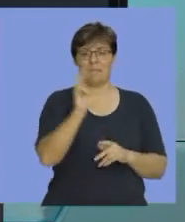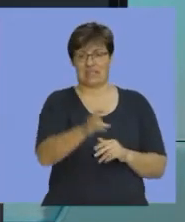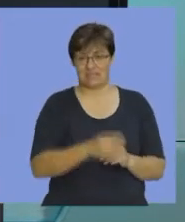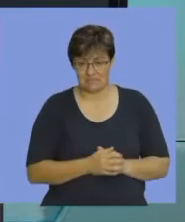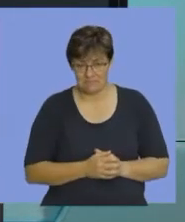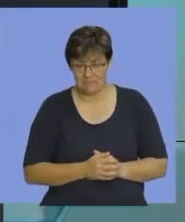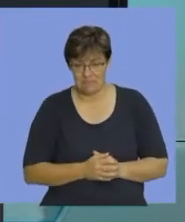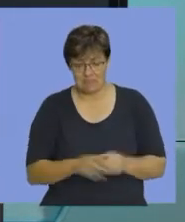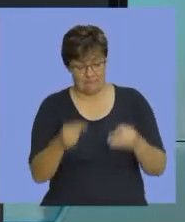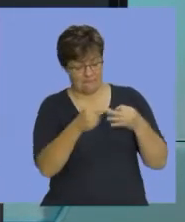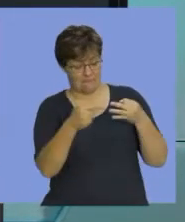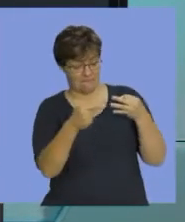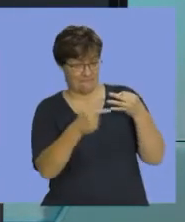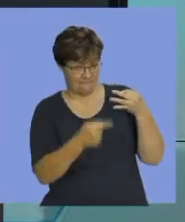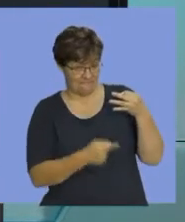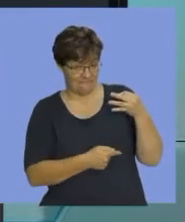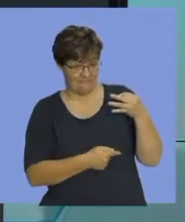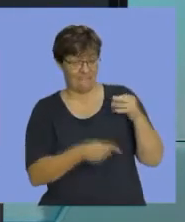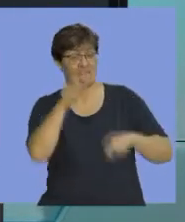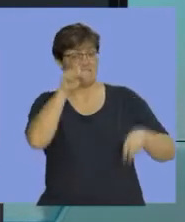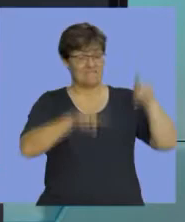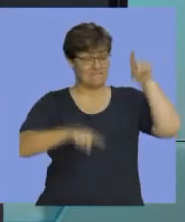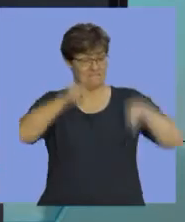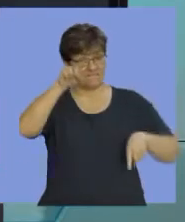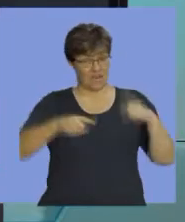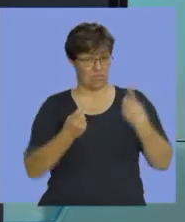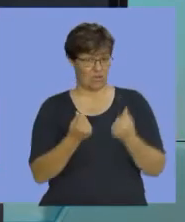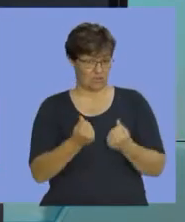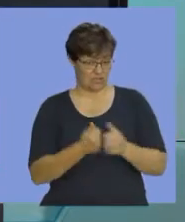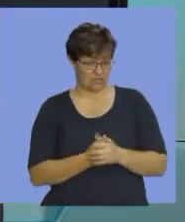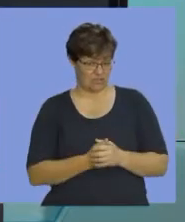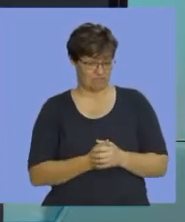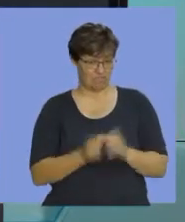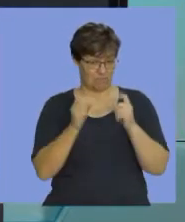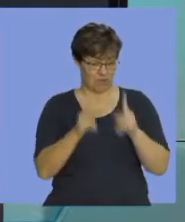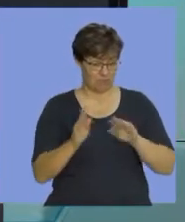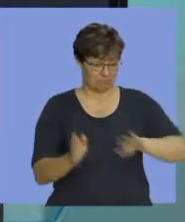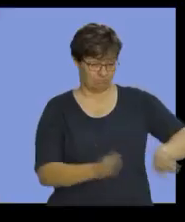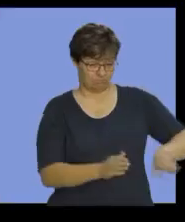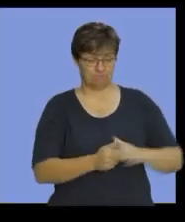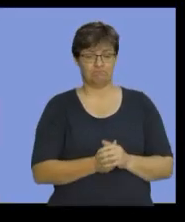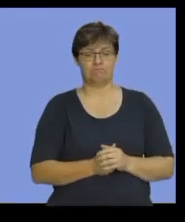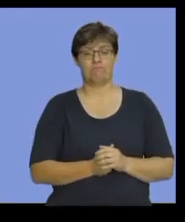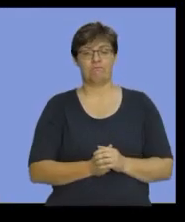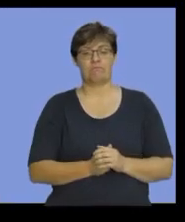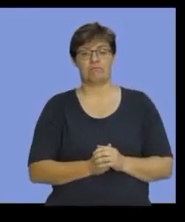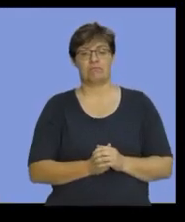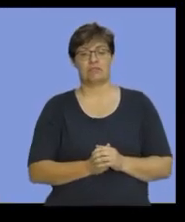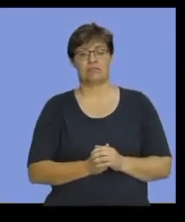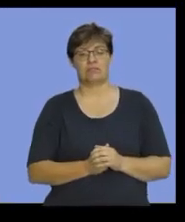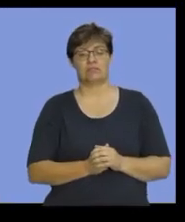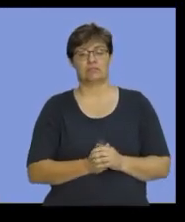going to be. These three are your variable cost. Okay? Then we move on to